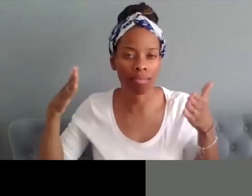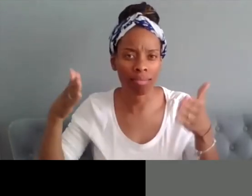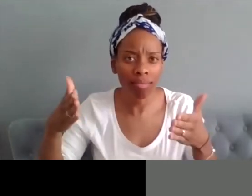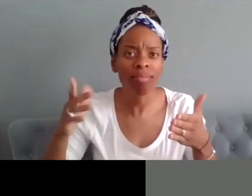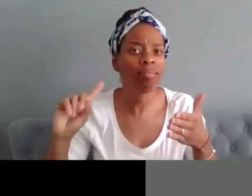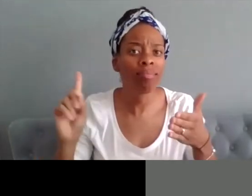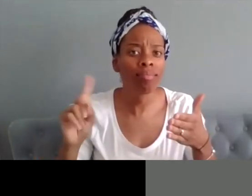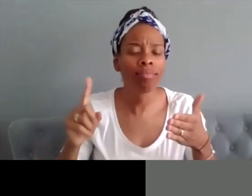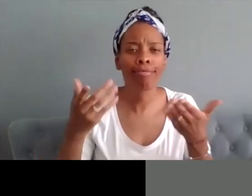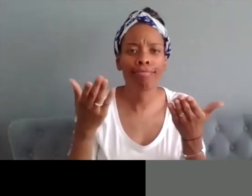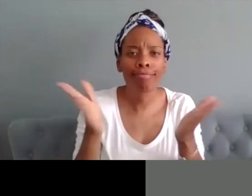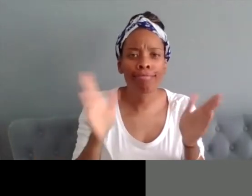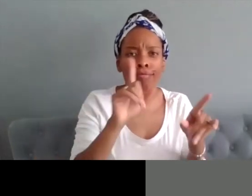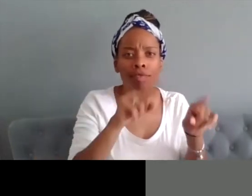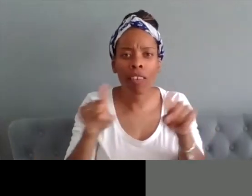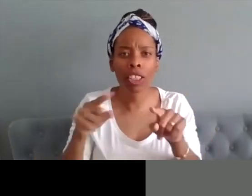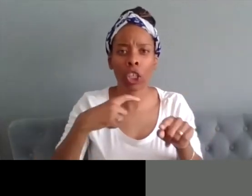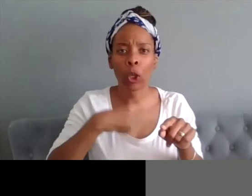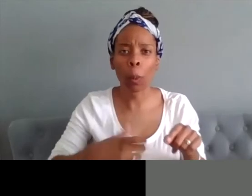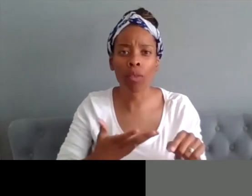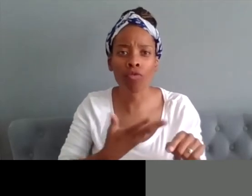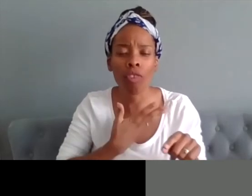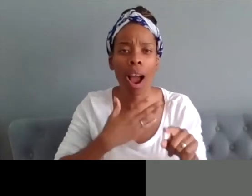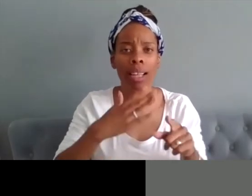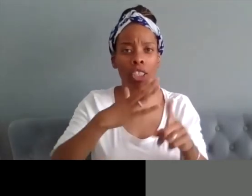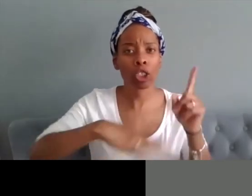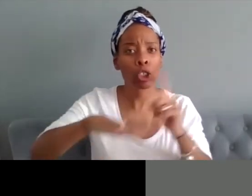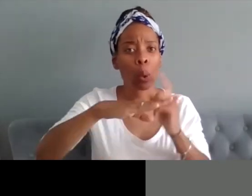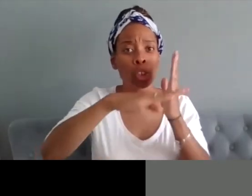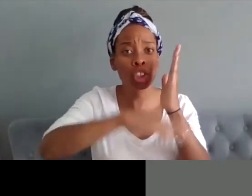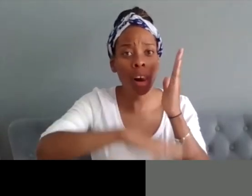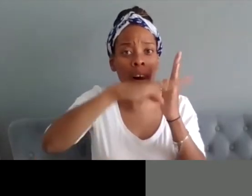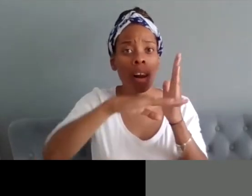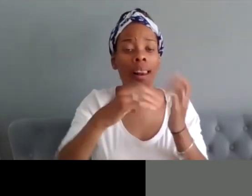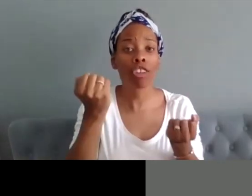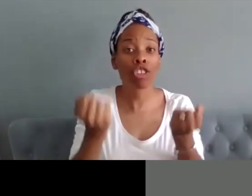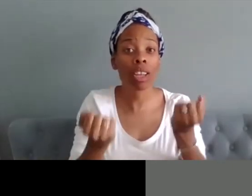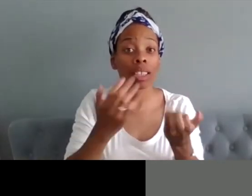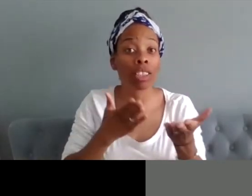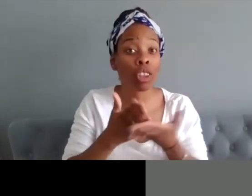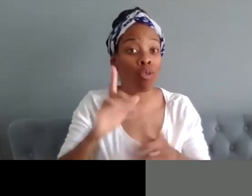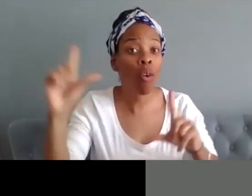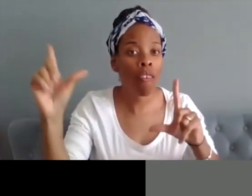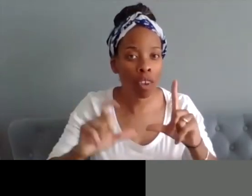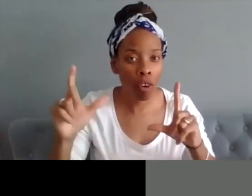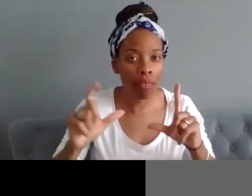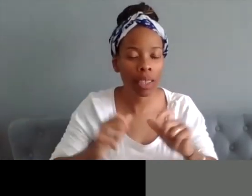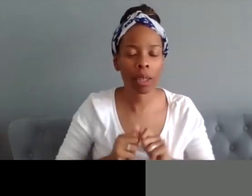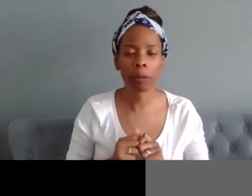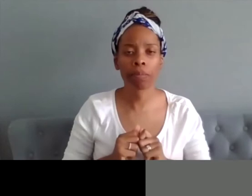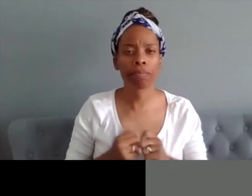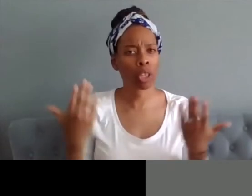to diversity human rights and social justice through photography the event tonight is a response to a wonderful